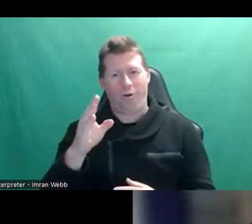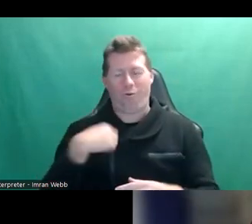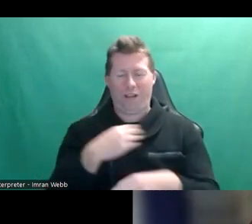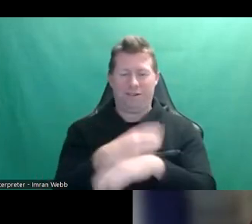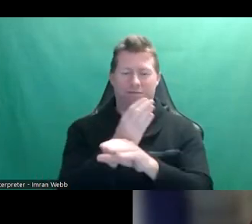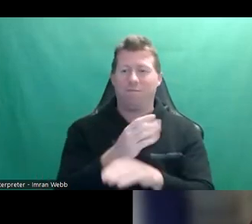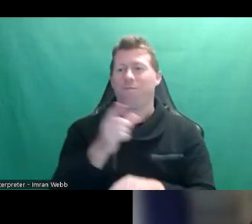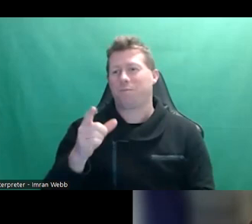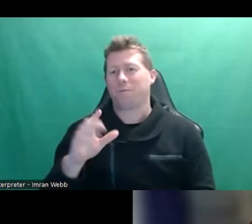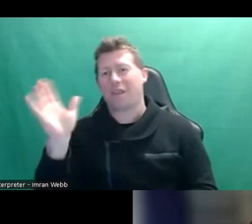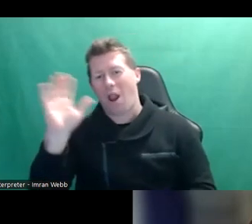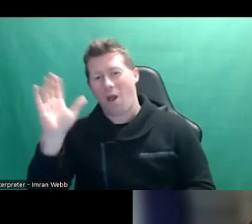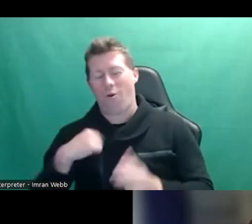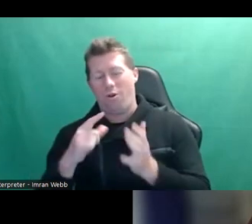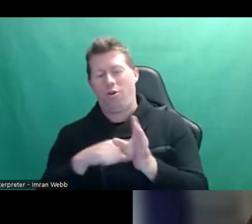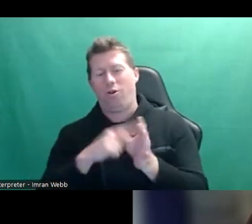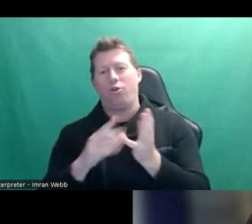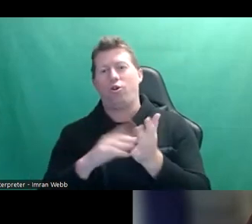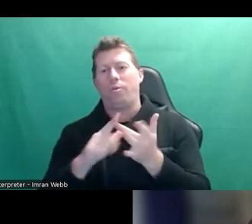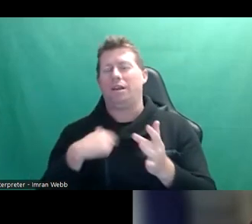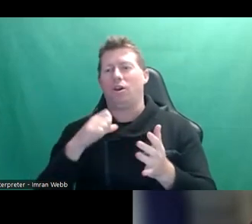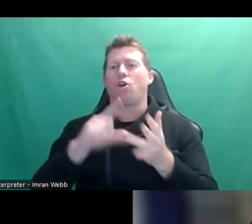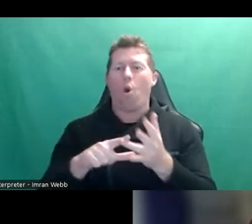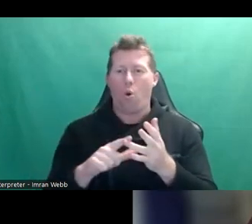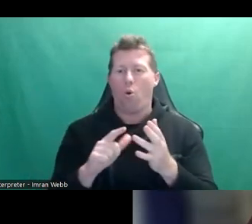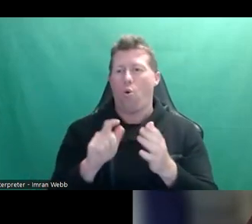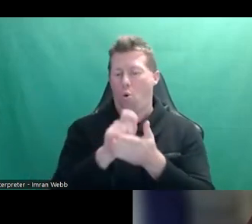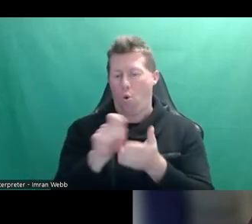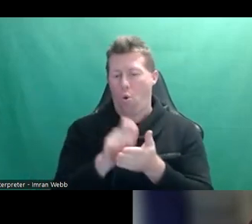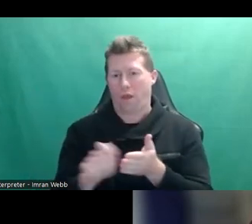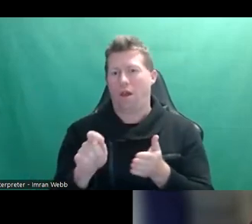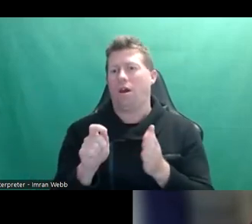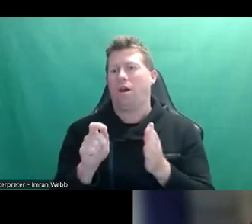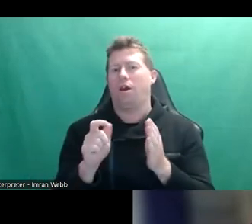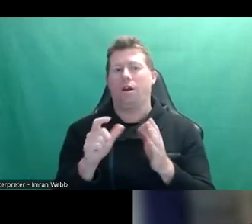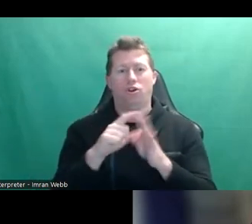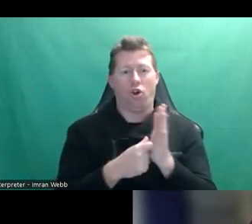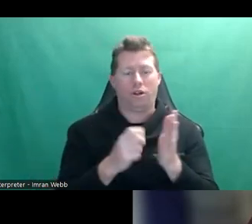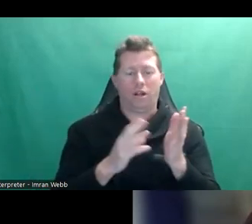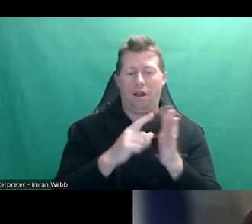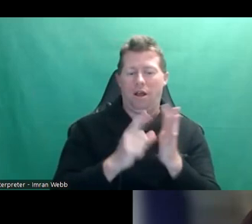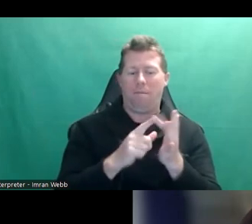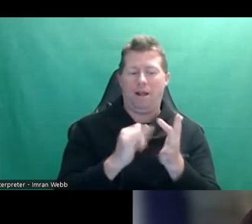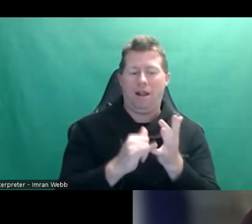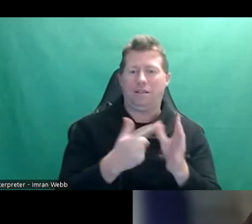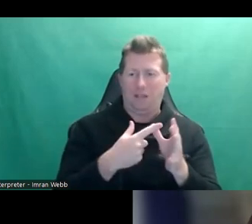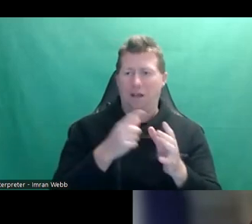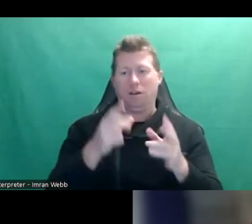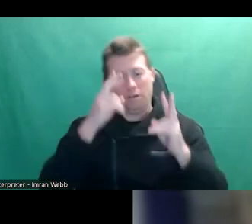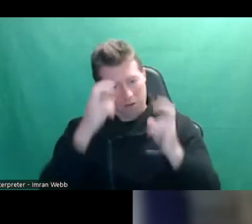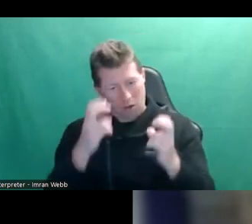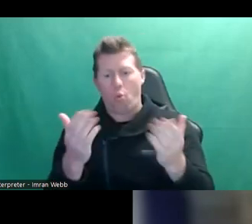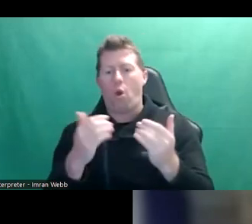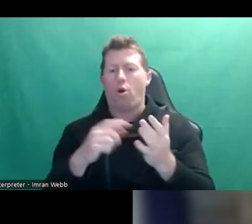I'm Yumi Steins. I'm the co-author of this book that I wrote with Dr. Melissa, who you'll meet in a sec. It's called Welcome to